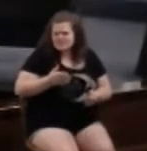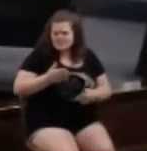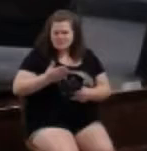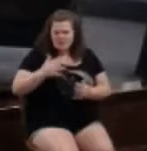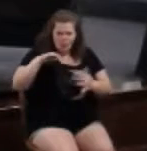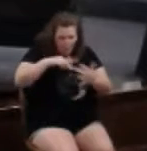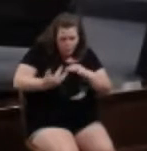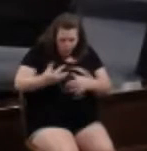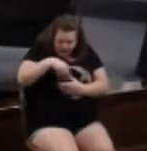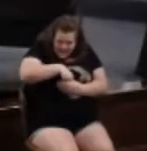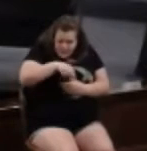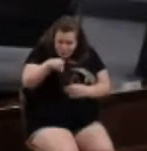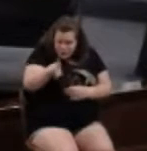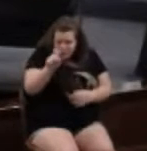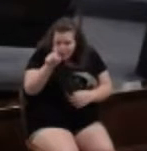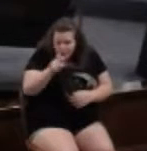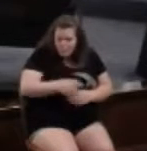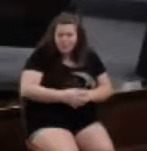war within you?